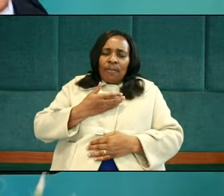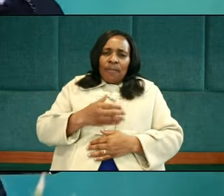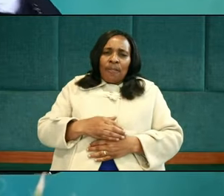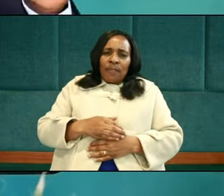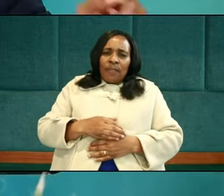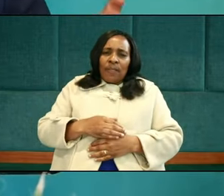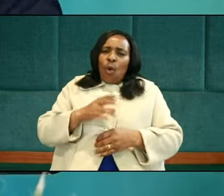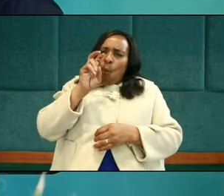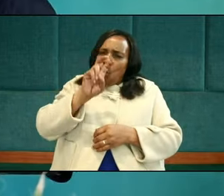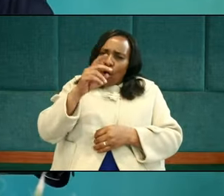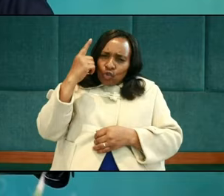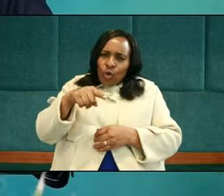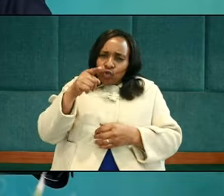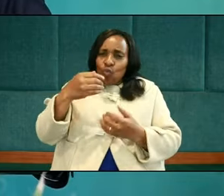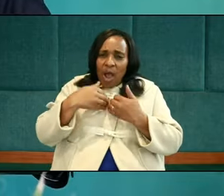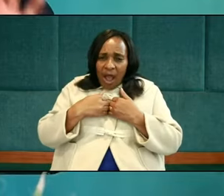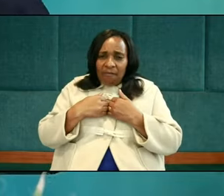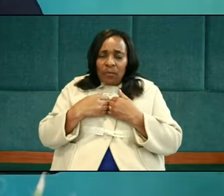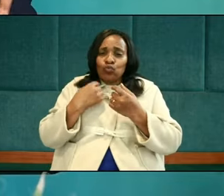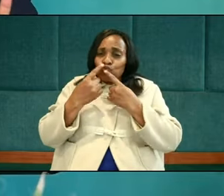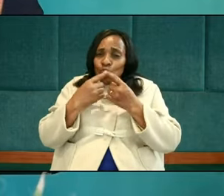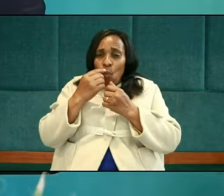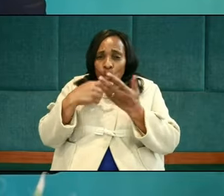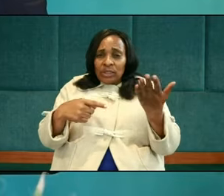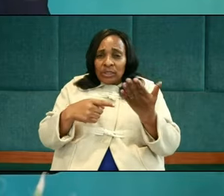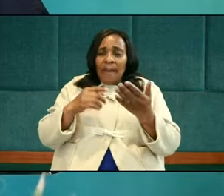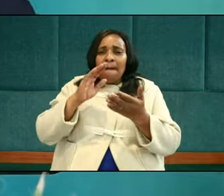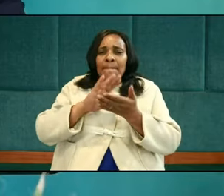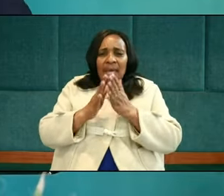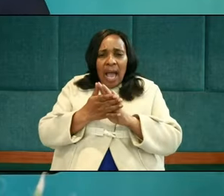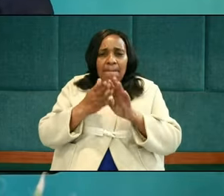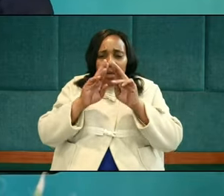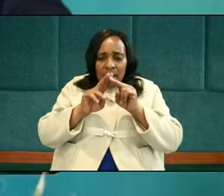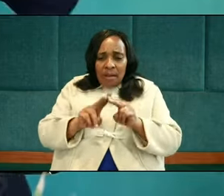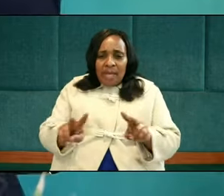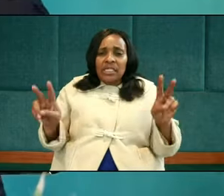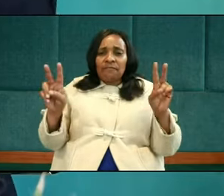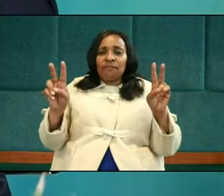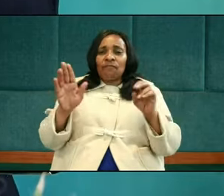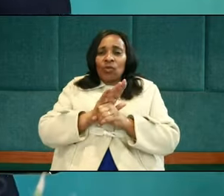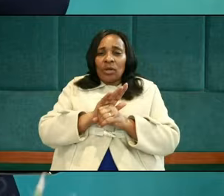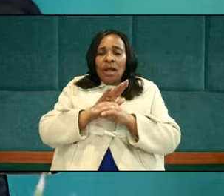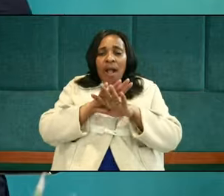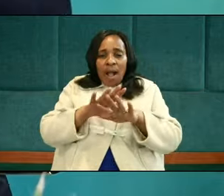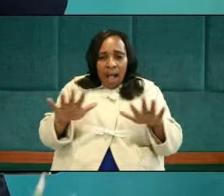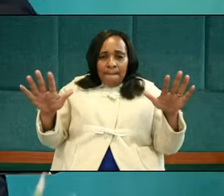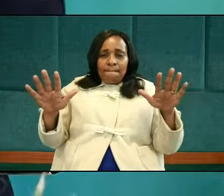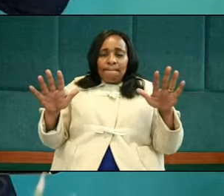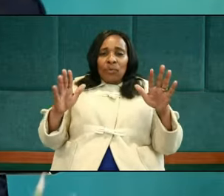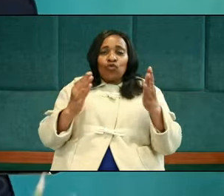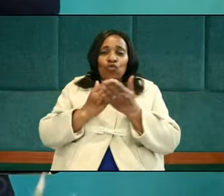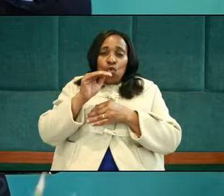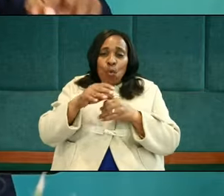Wet all your irritability. be calm. Be peaceful. As much as it is in your power,